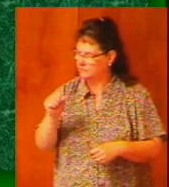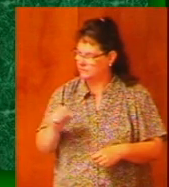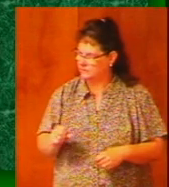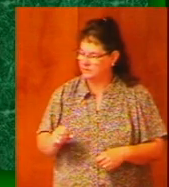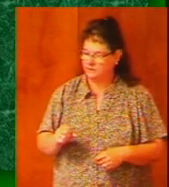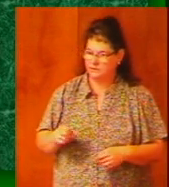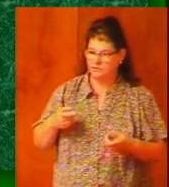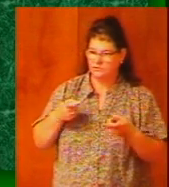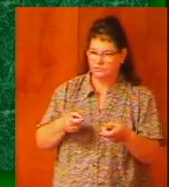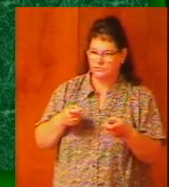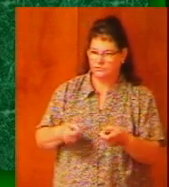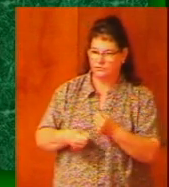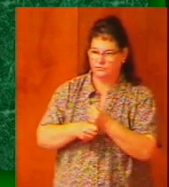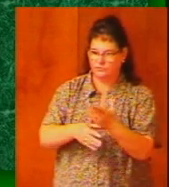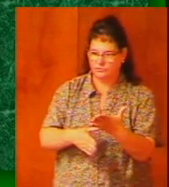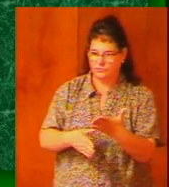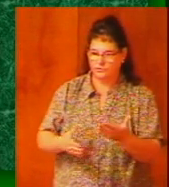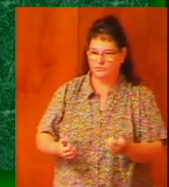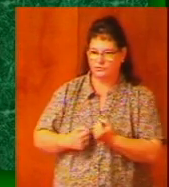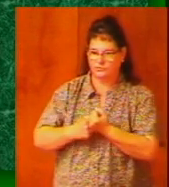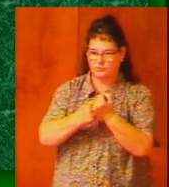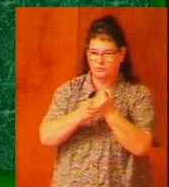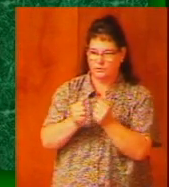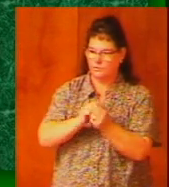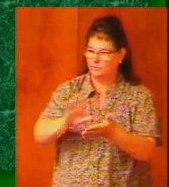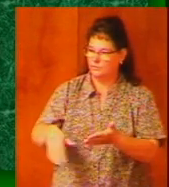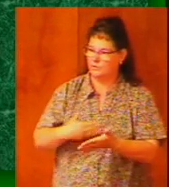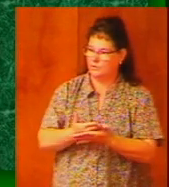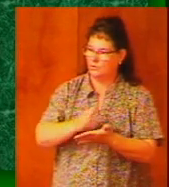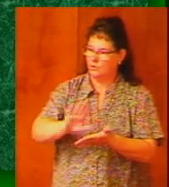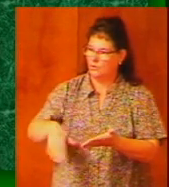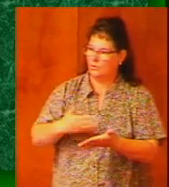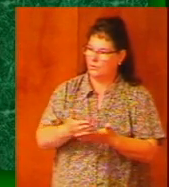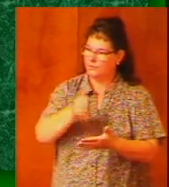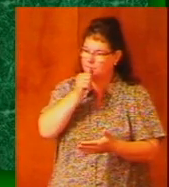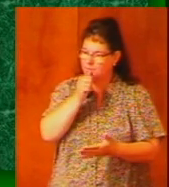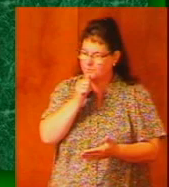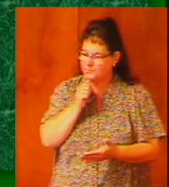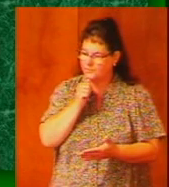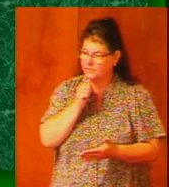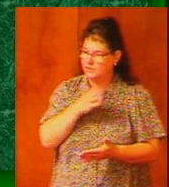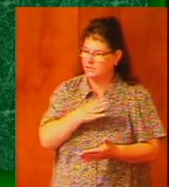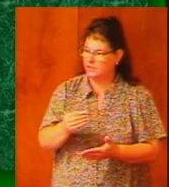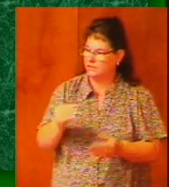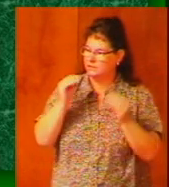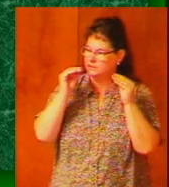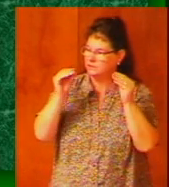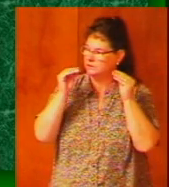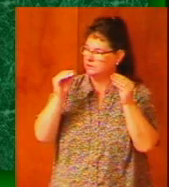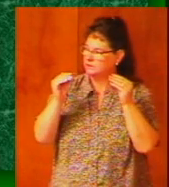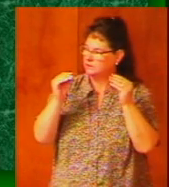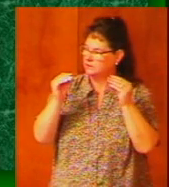convince rebuke exhort with all long suffering and teaching